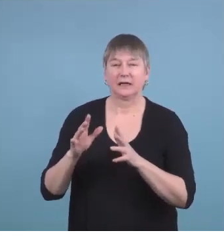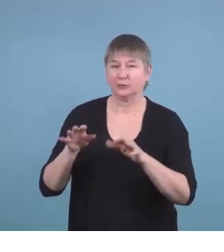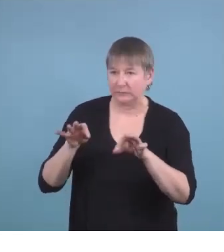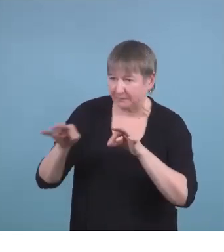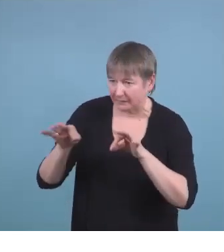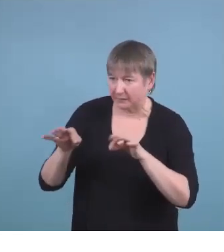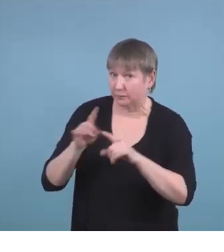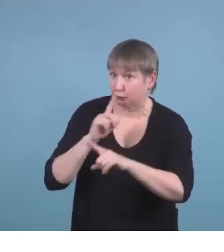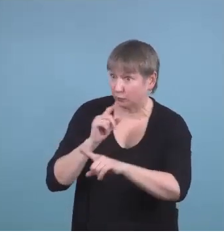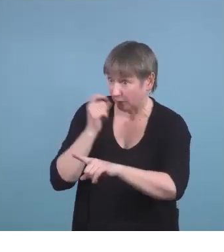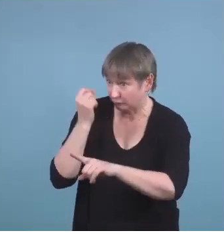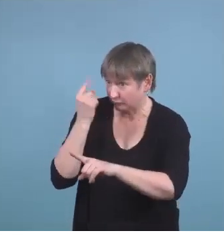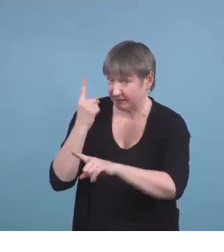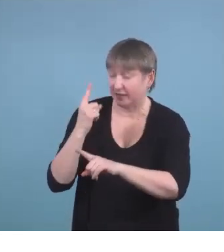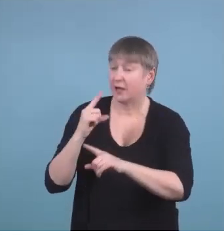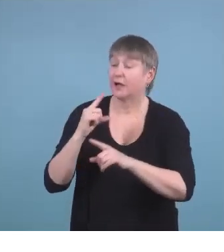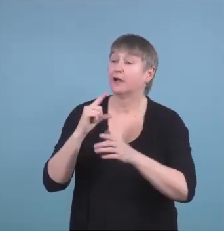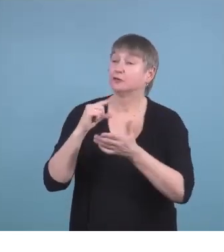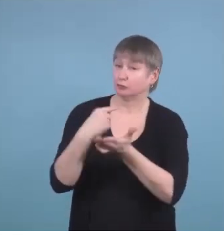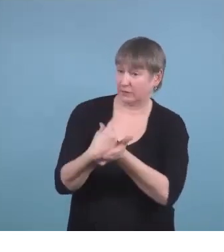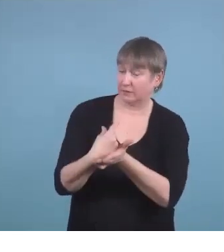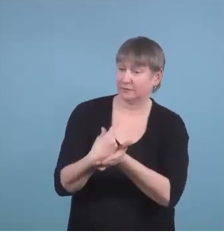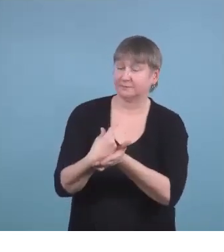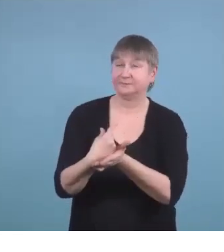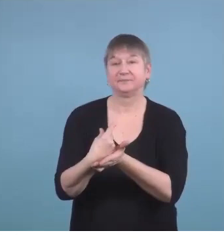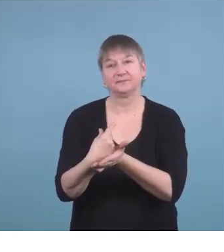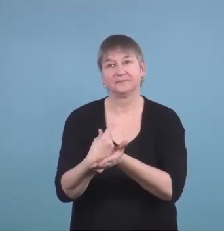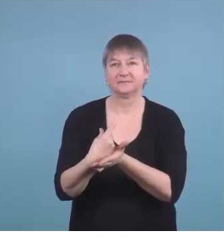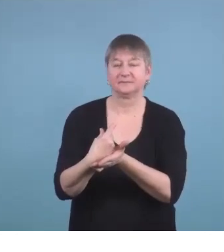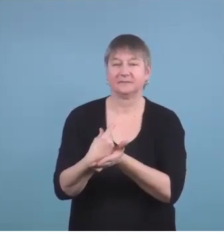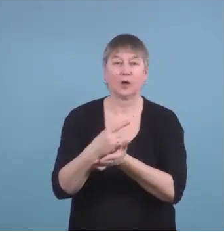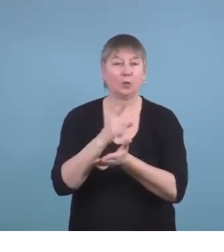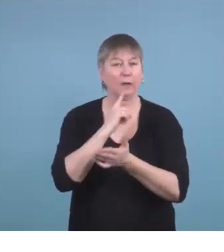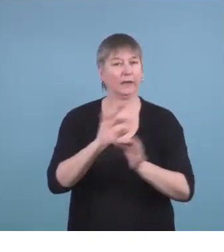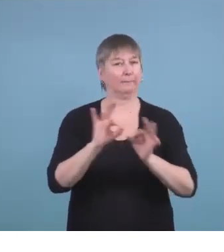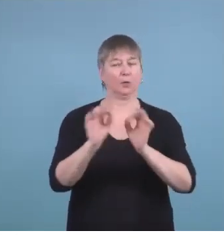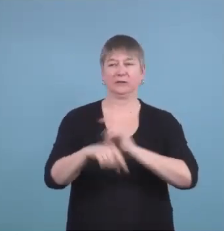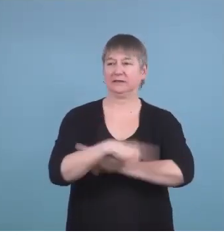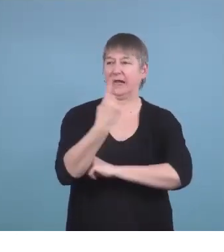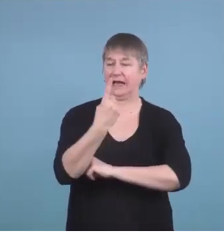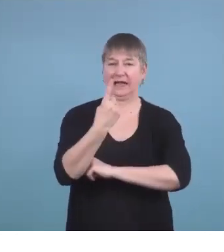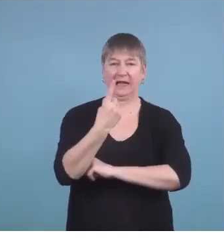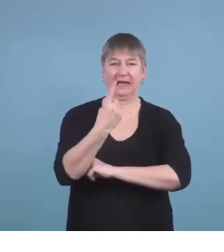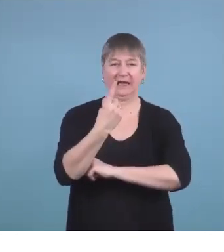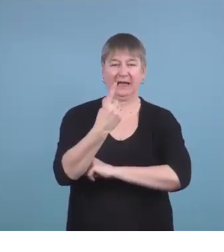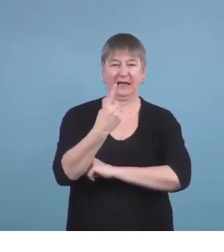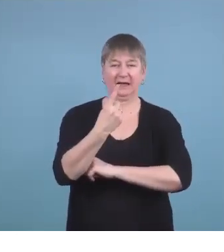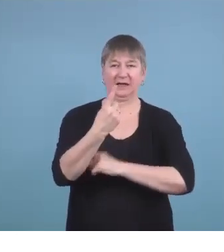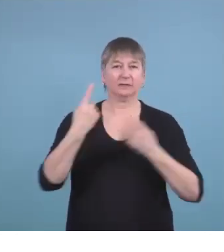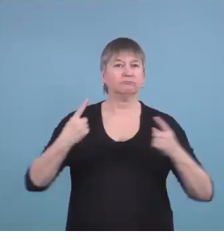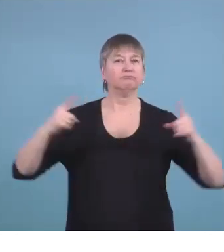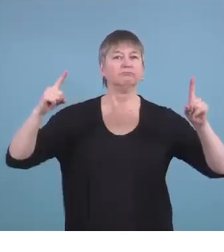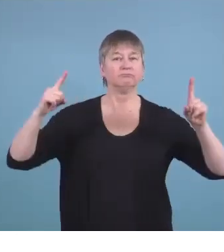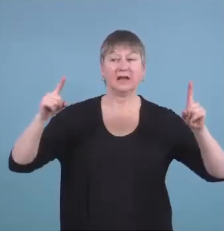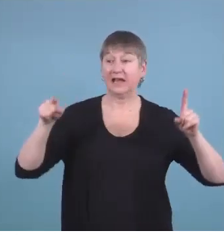that graduation is a milestone. Because if they don't feel a part of the school,